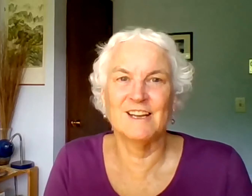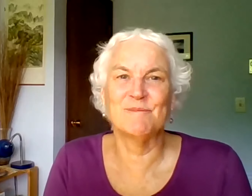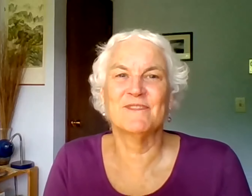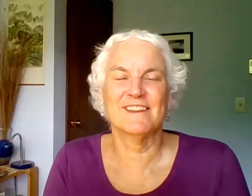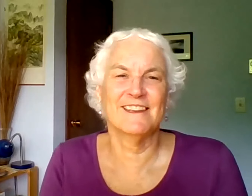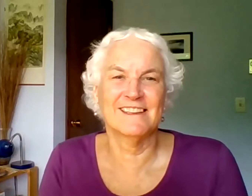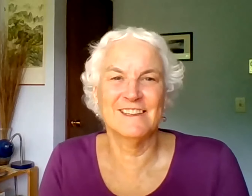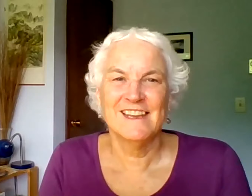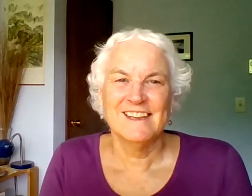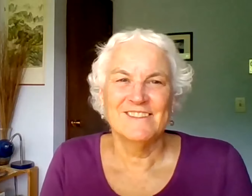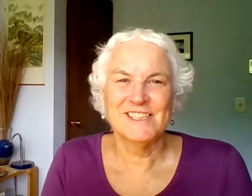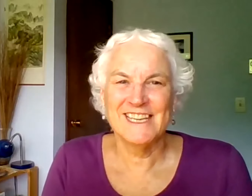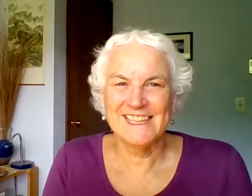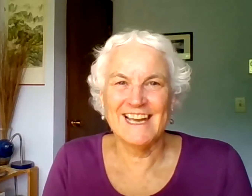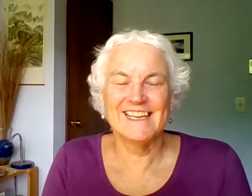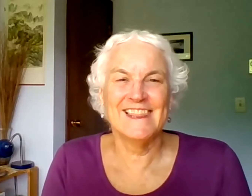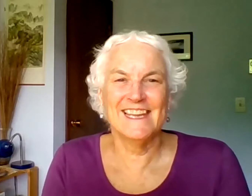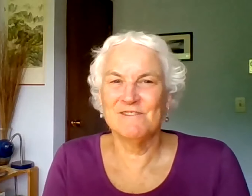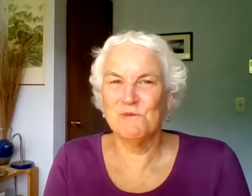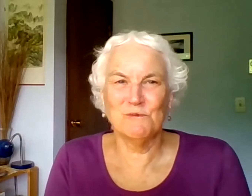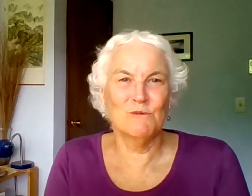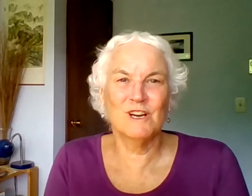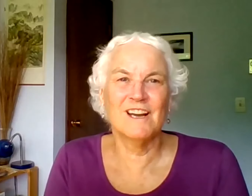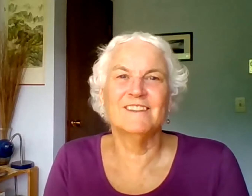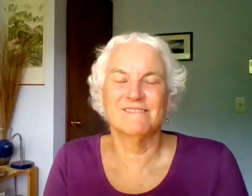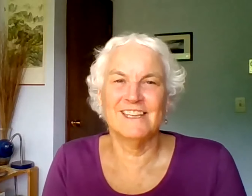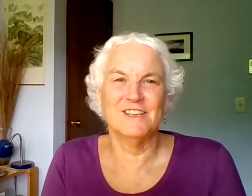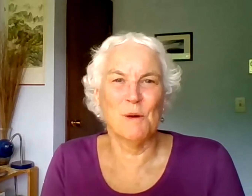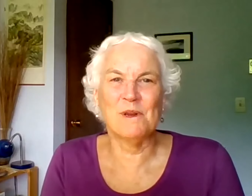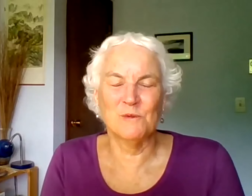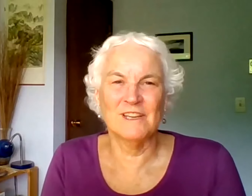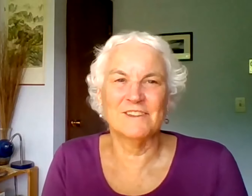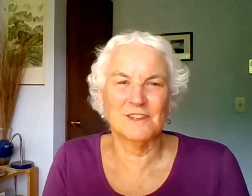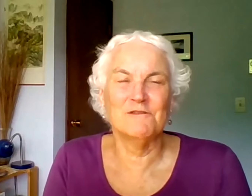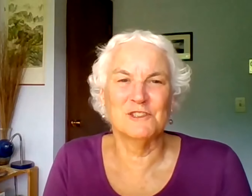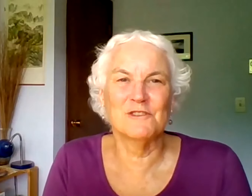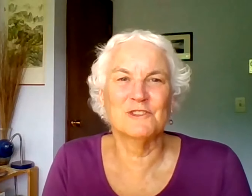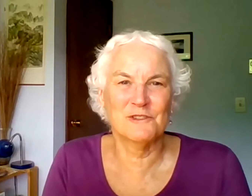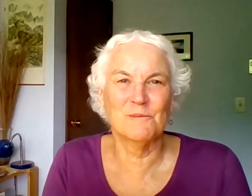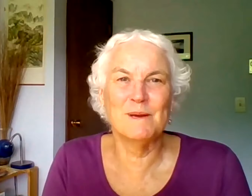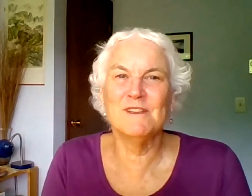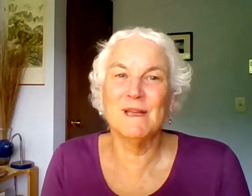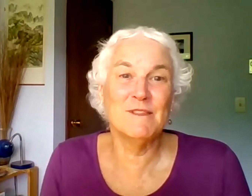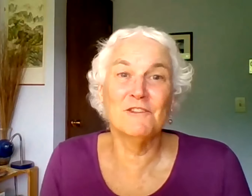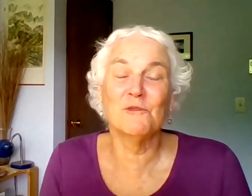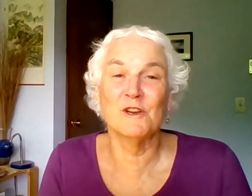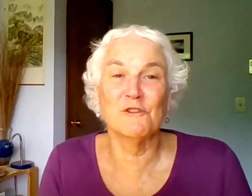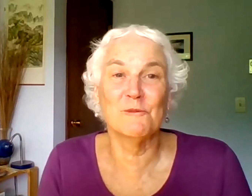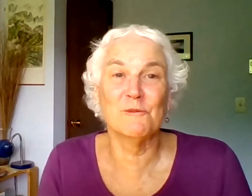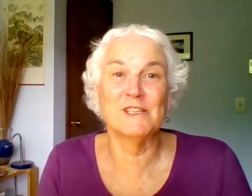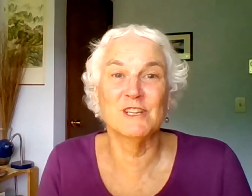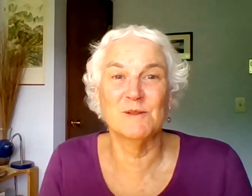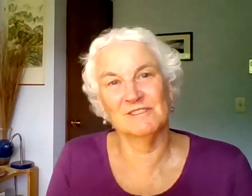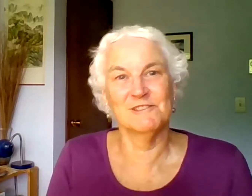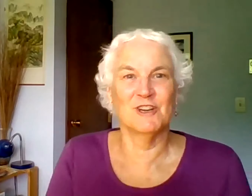guide. Um, and we'll take that and then we'll work on getting you up here when it's safe to do so. So maybe where